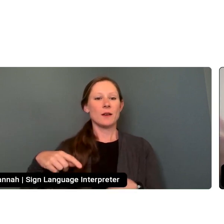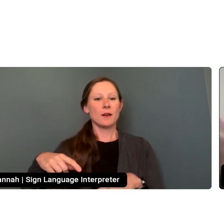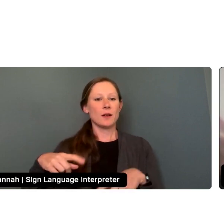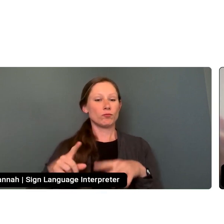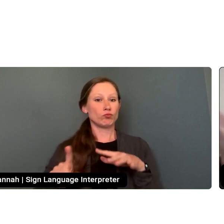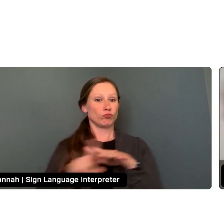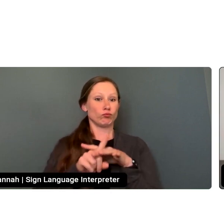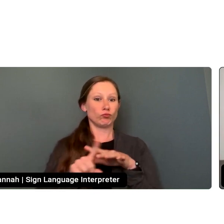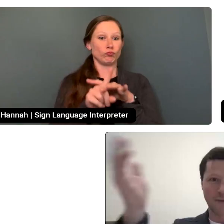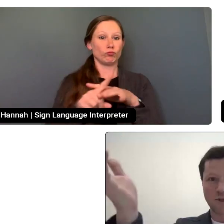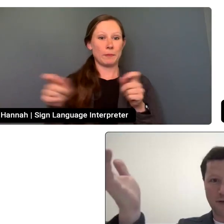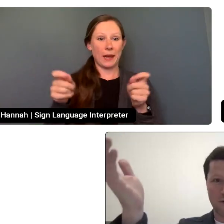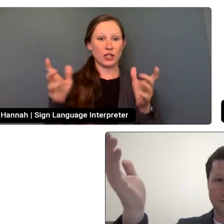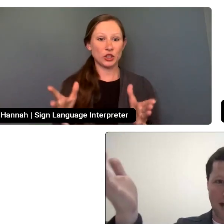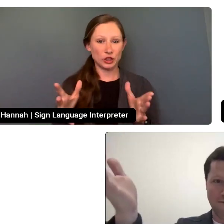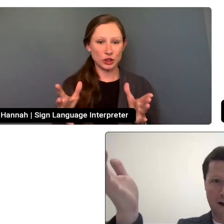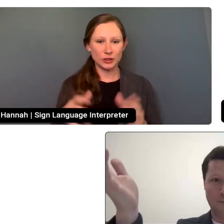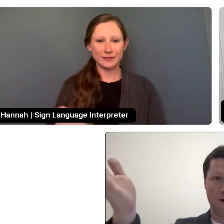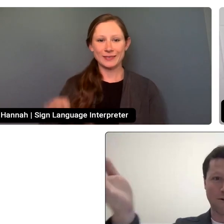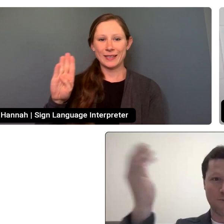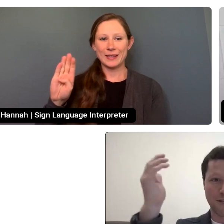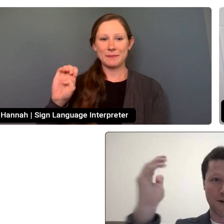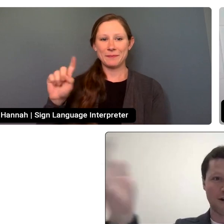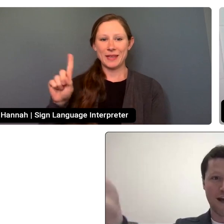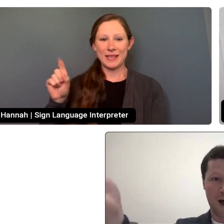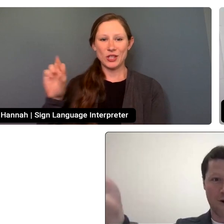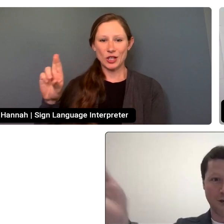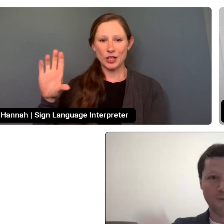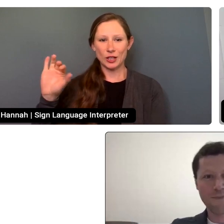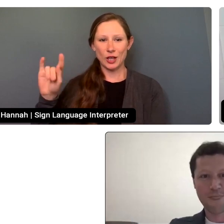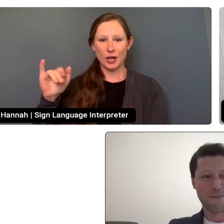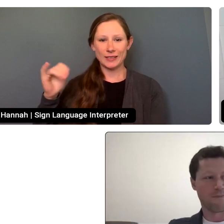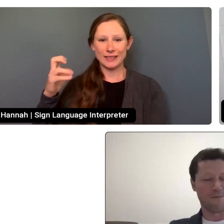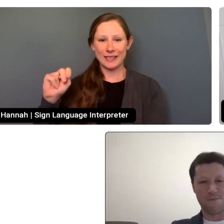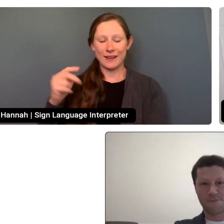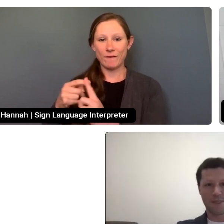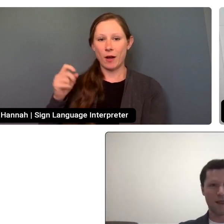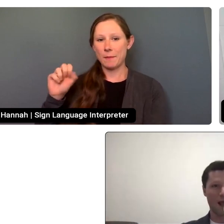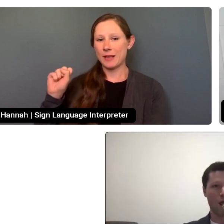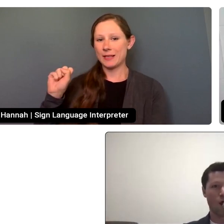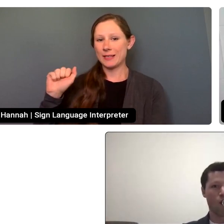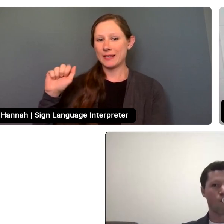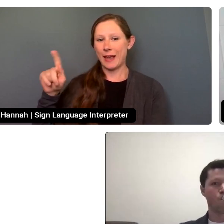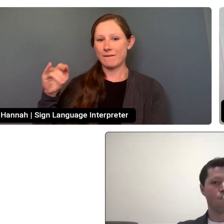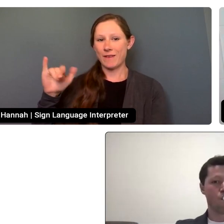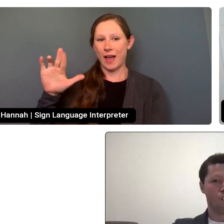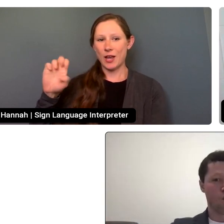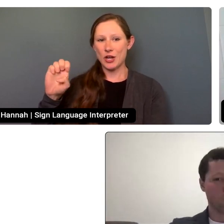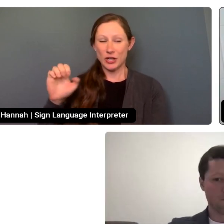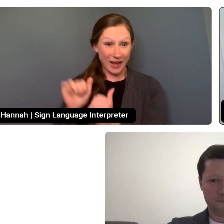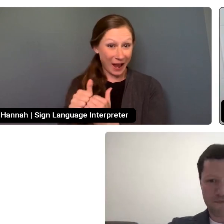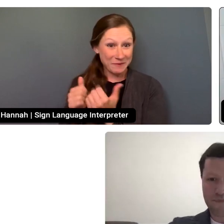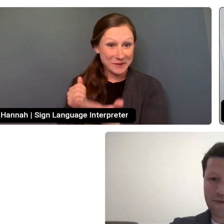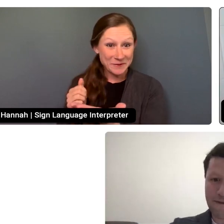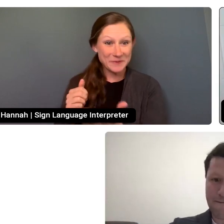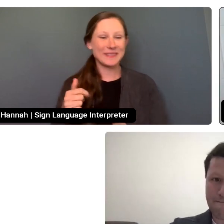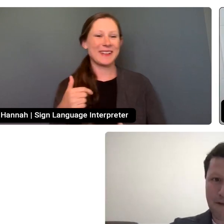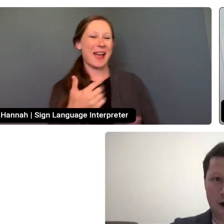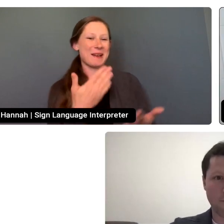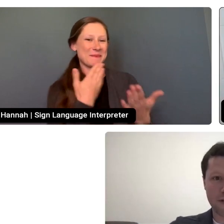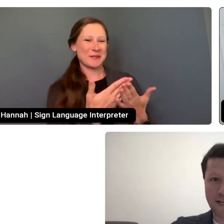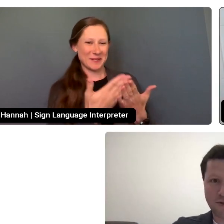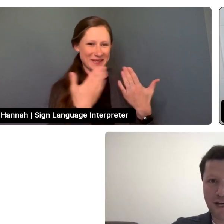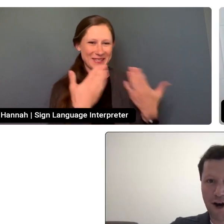Her name is Beezer Clarkson. She comes to us from Sapphire Partners. Beezer, how are you? I'm good. I'm so happy to be here. Thank you for having me.